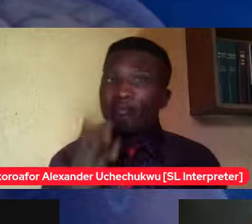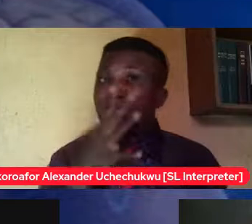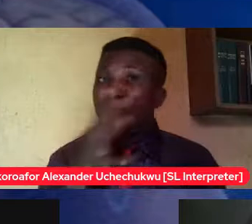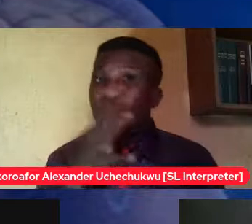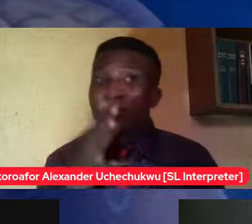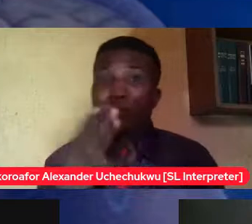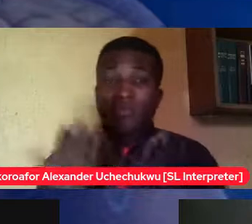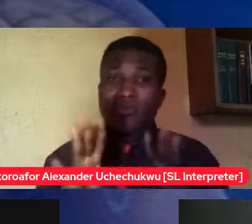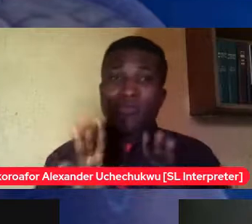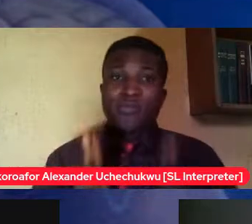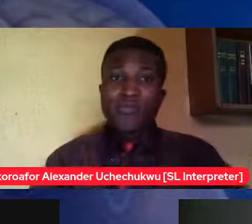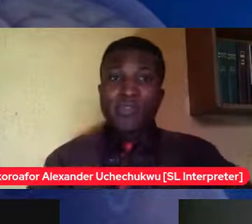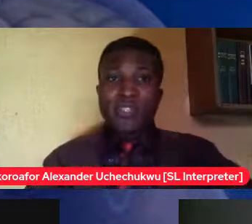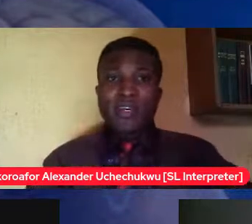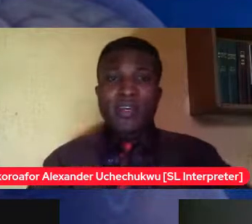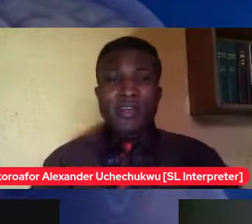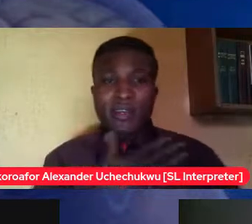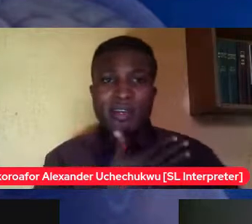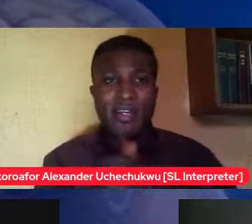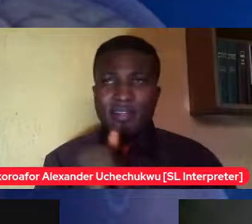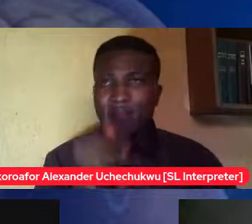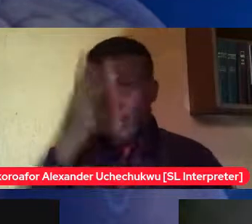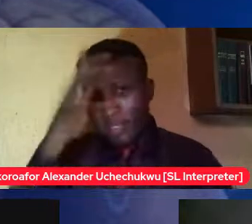what next and nobody knows